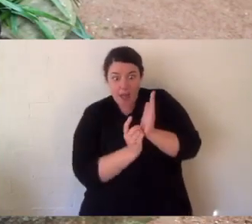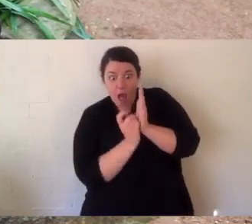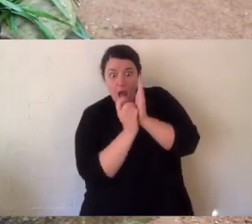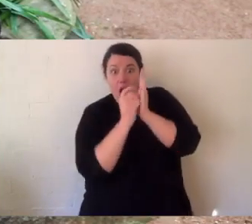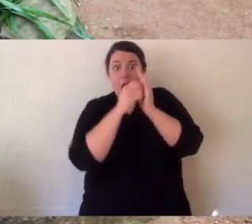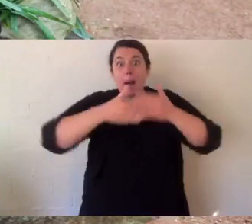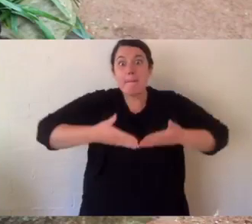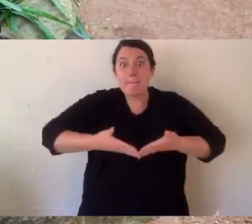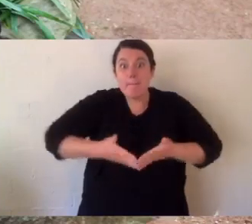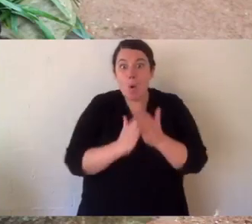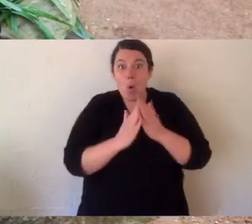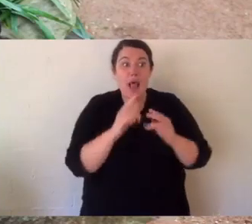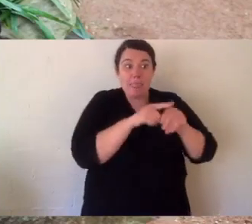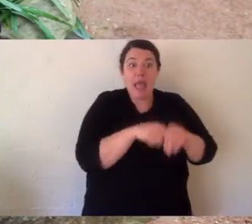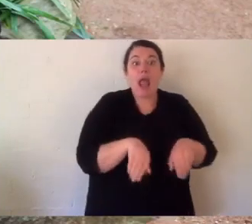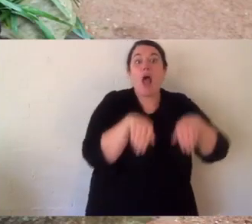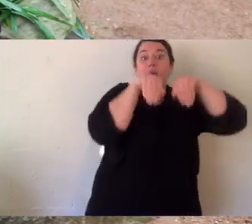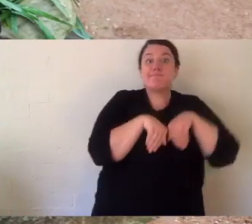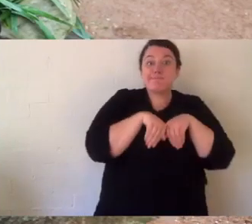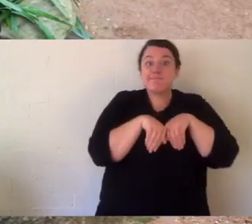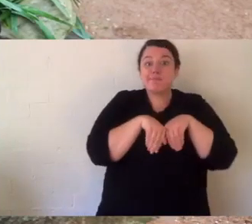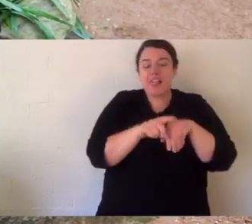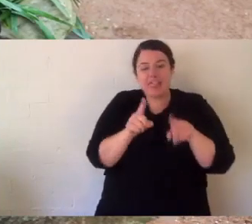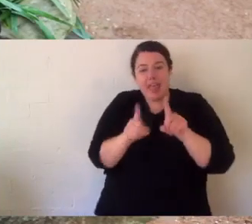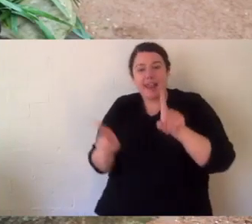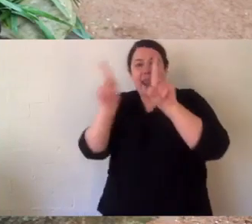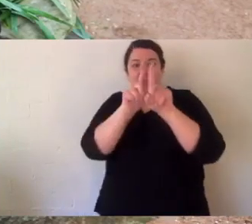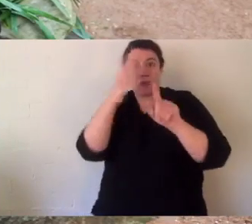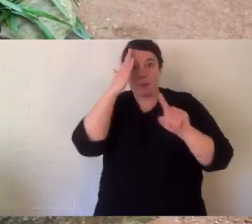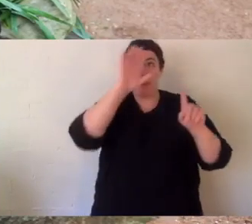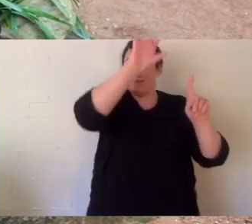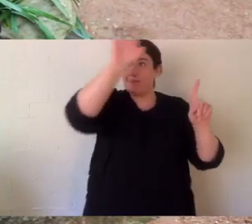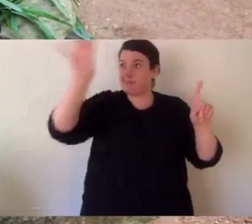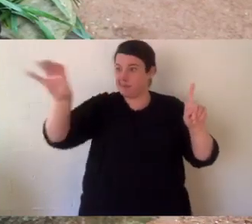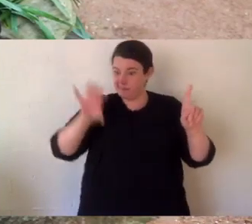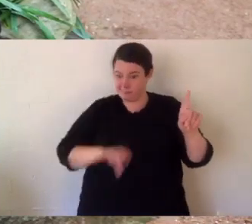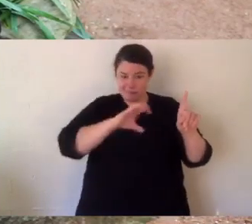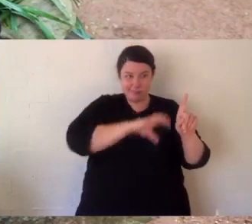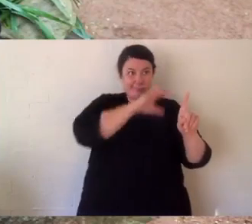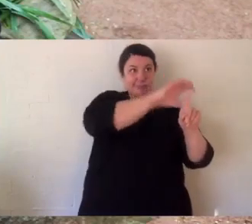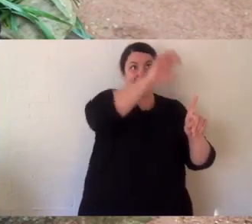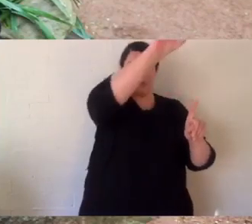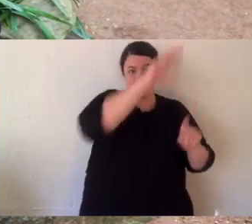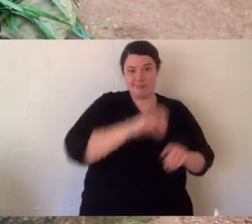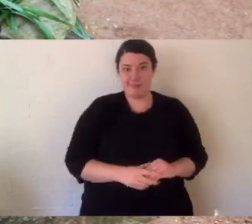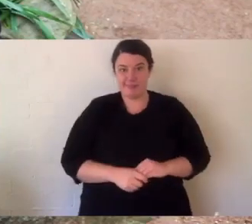And then we've got mum and dad. And then we've got a joey being born. And then we've got it in the pouch. And then we've got it standing